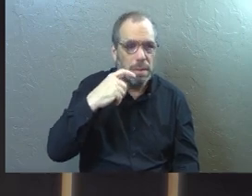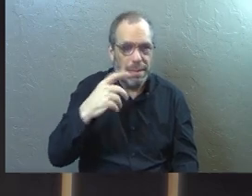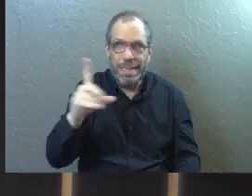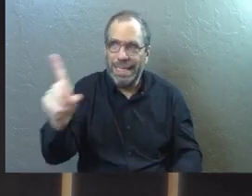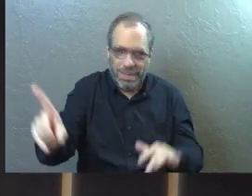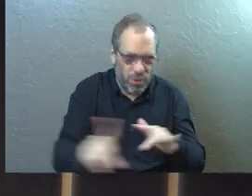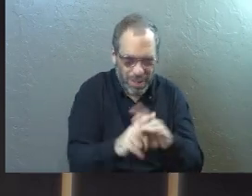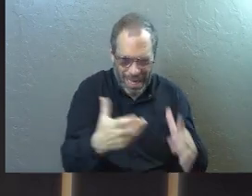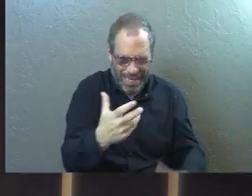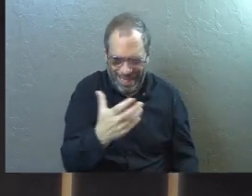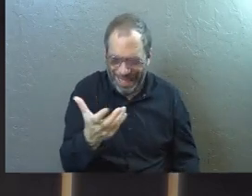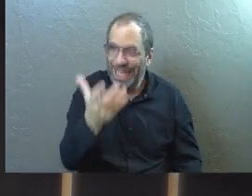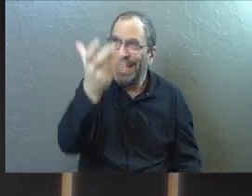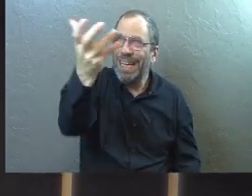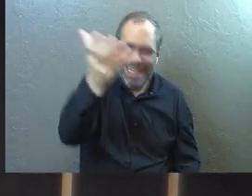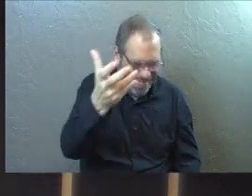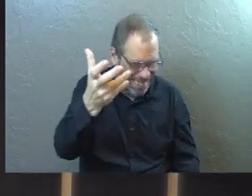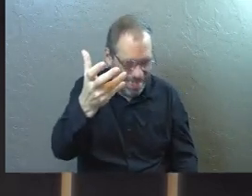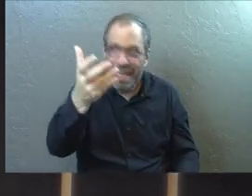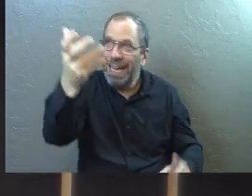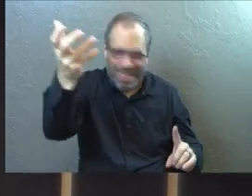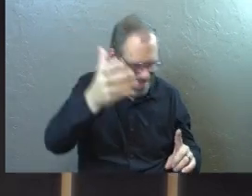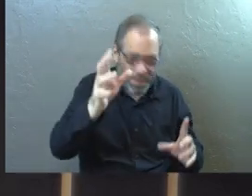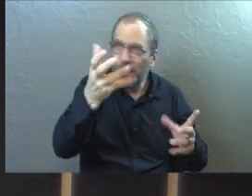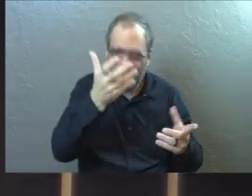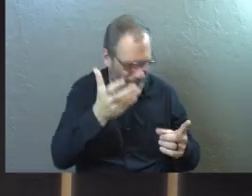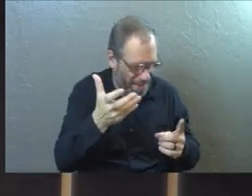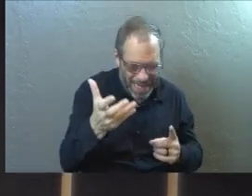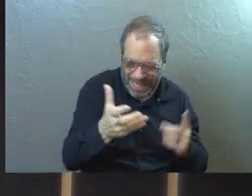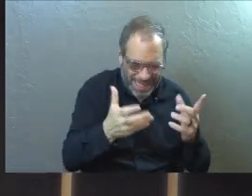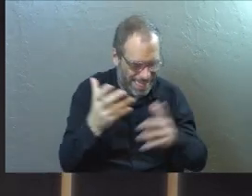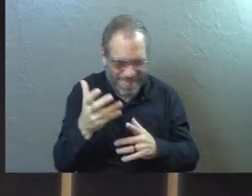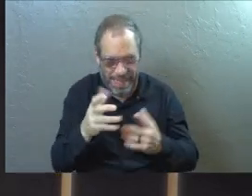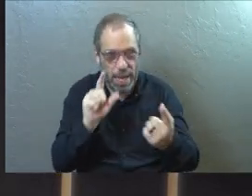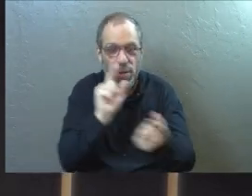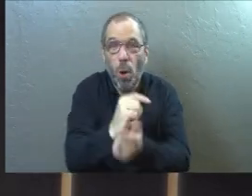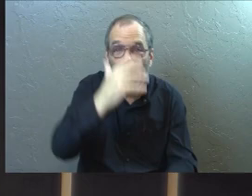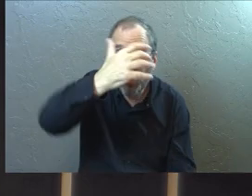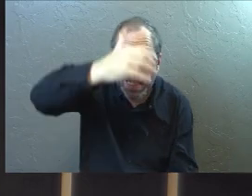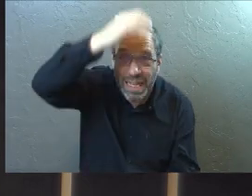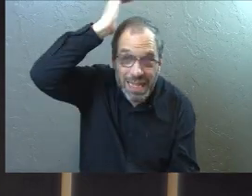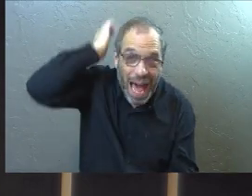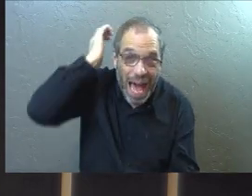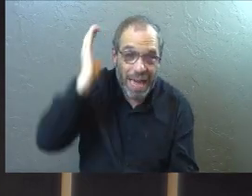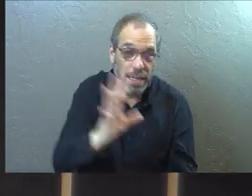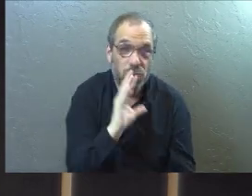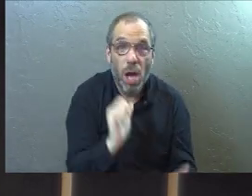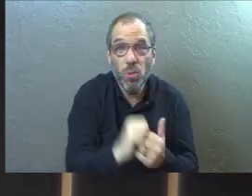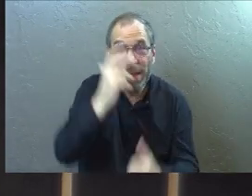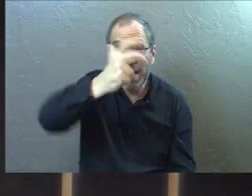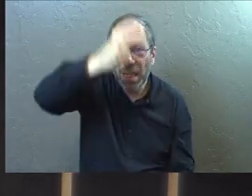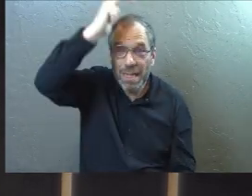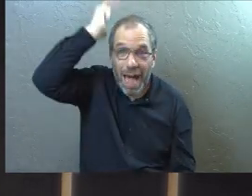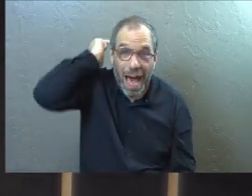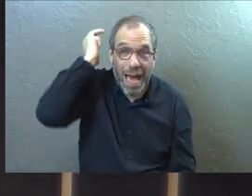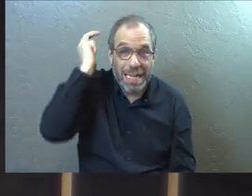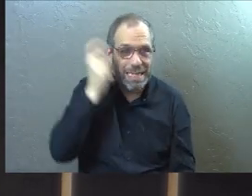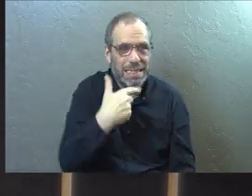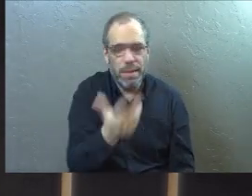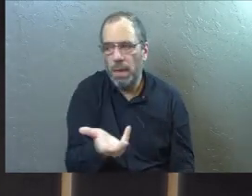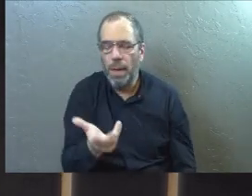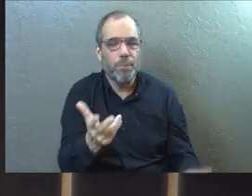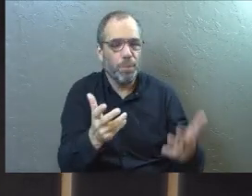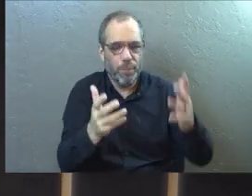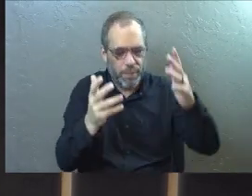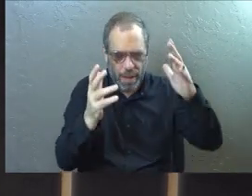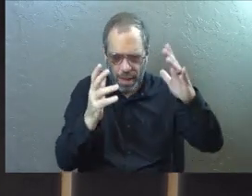realizes he can't take it back to his mom. And in despair, he goes to the lion and he starts talking to the lion. And he says things